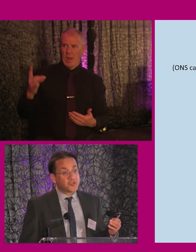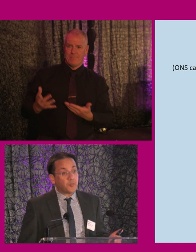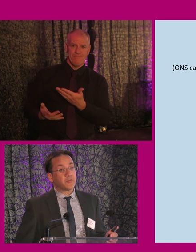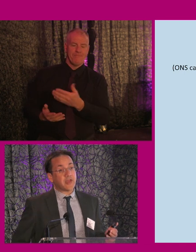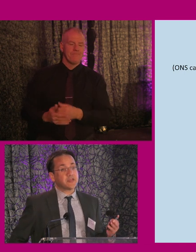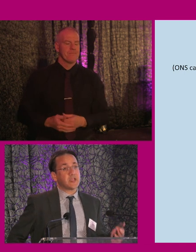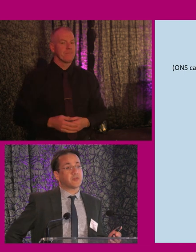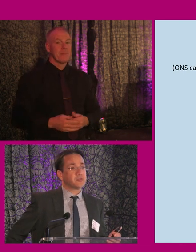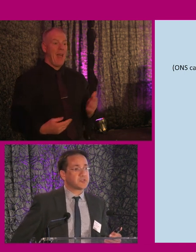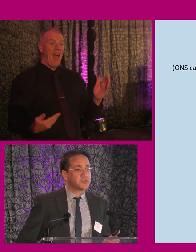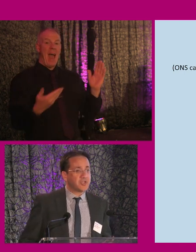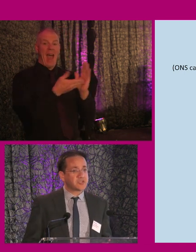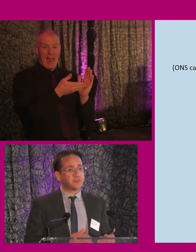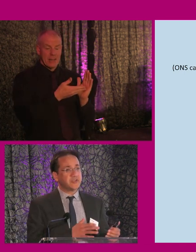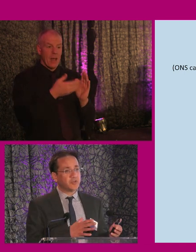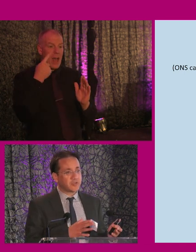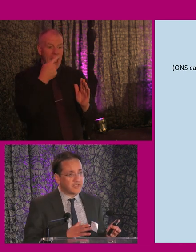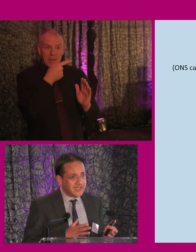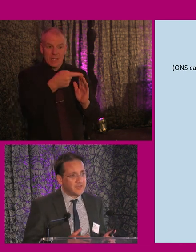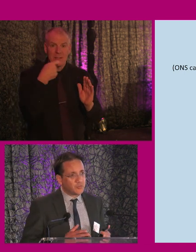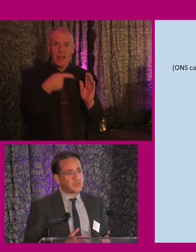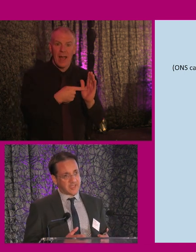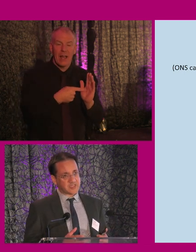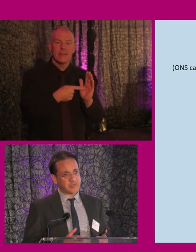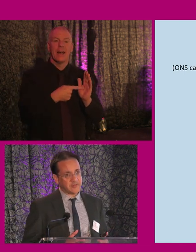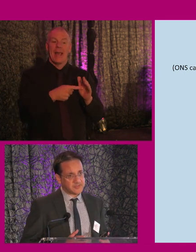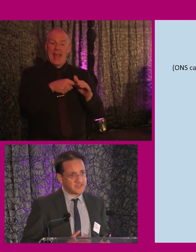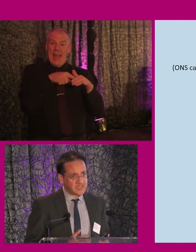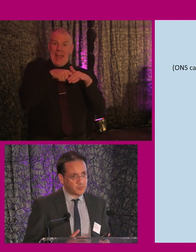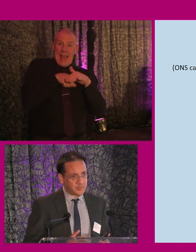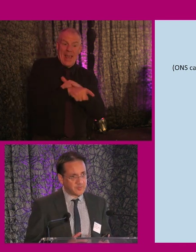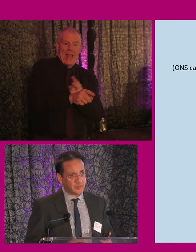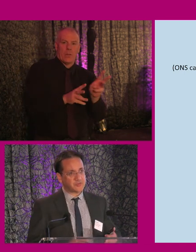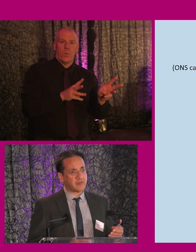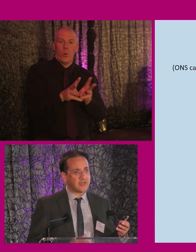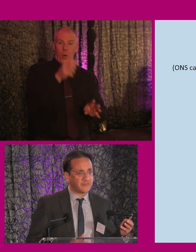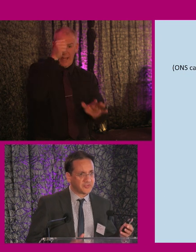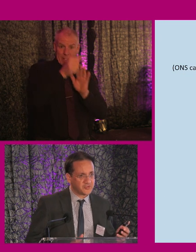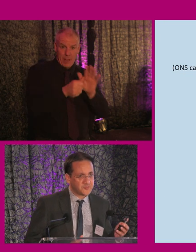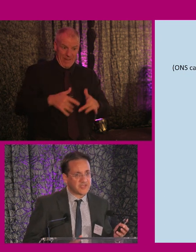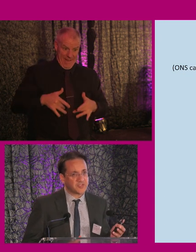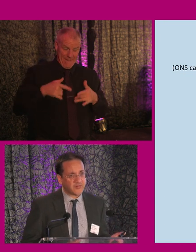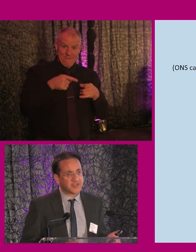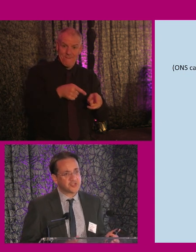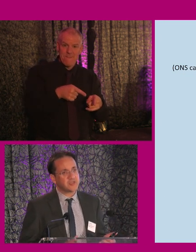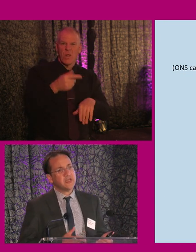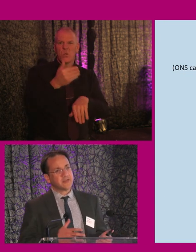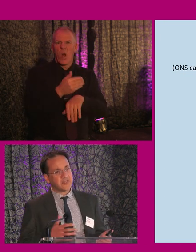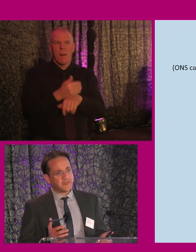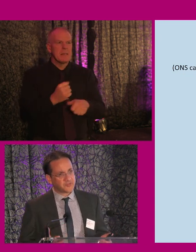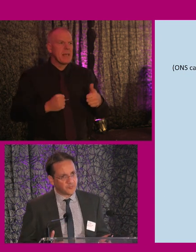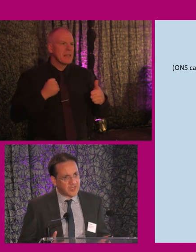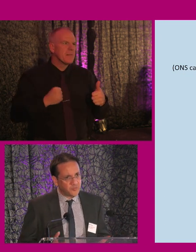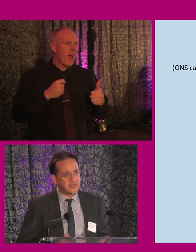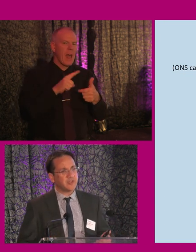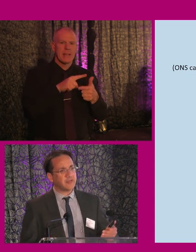On top of that, there's evidence to suggest that when you look at the in-work experience of disabled people, so their levels of job satisfaction, their